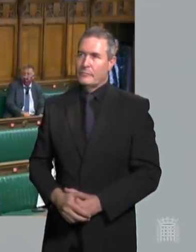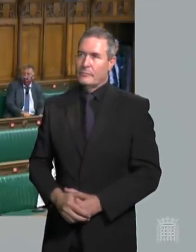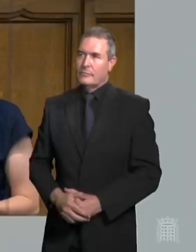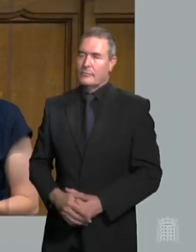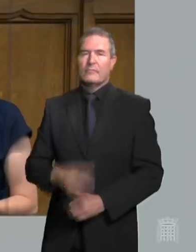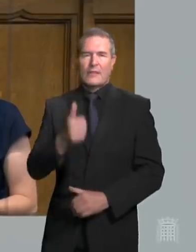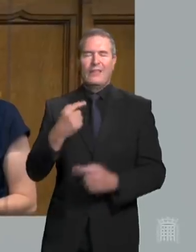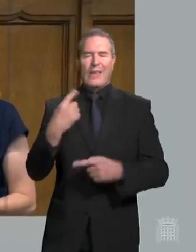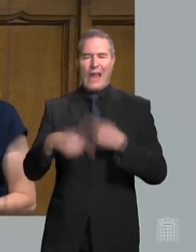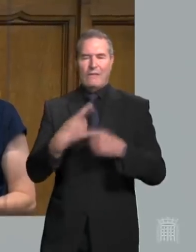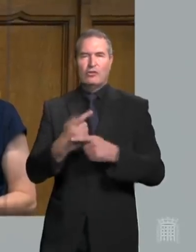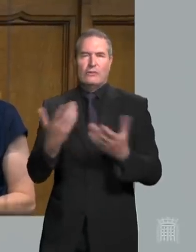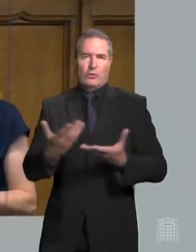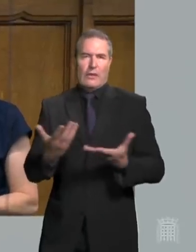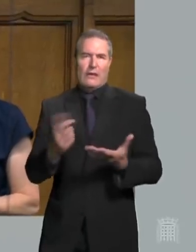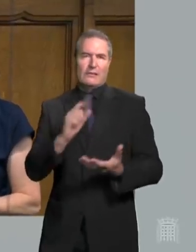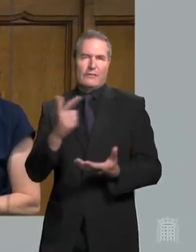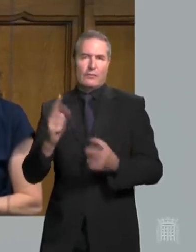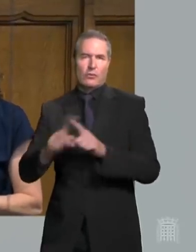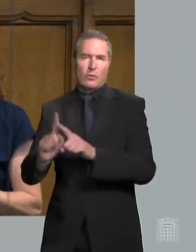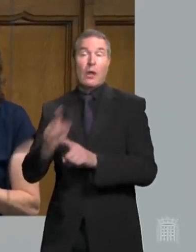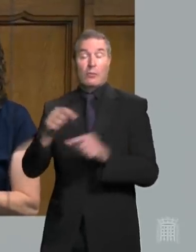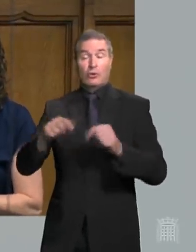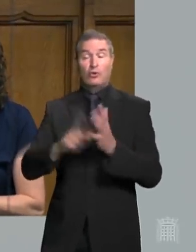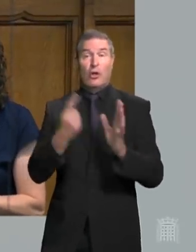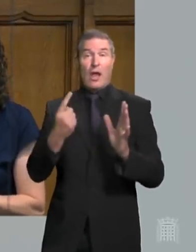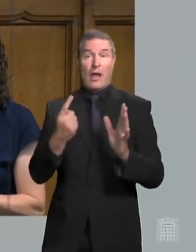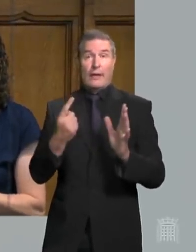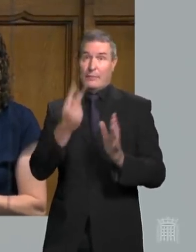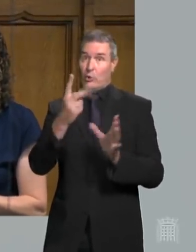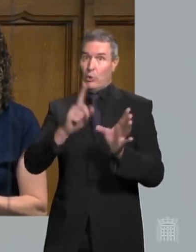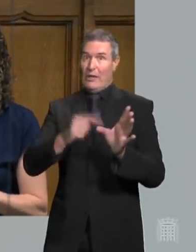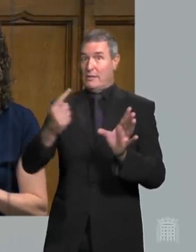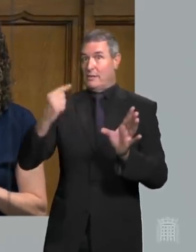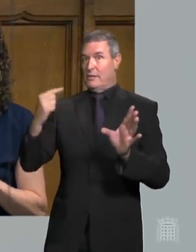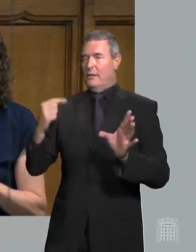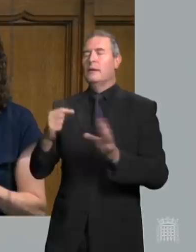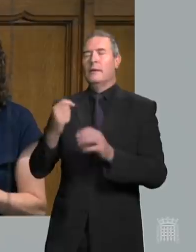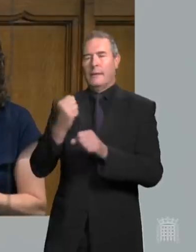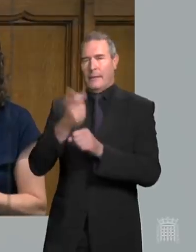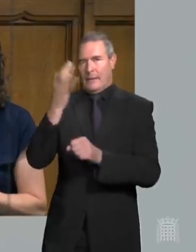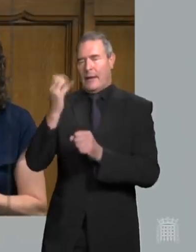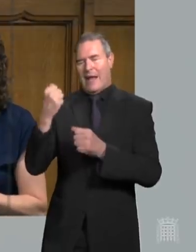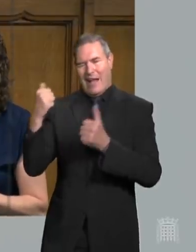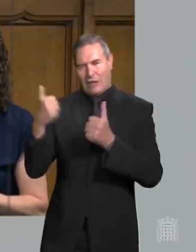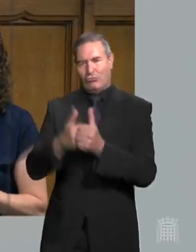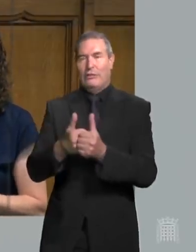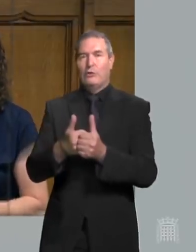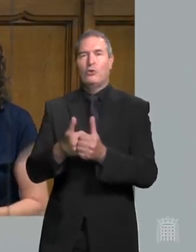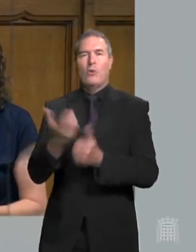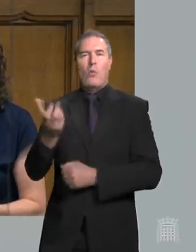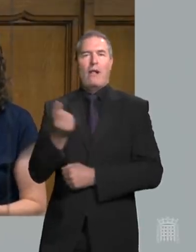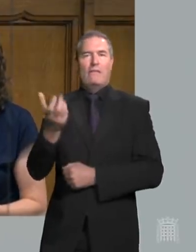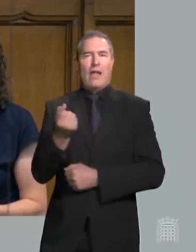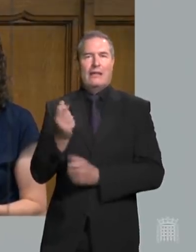on the anniversaries being marked today now this Sunday 11th July marks two years since the government committed to reforming a cruel aspect of the welfare system